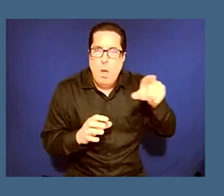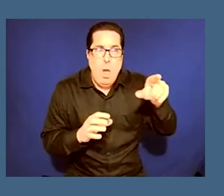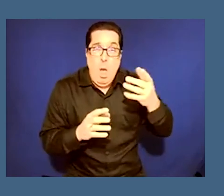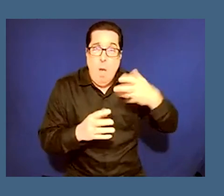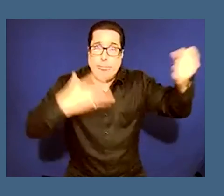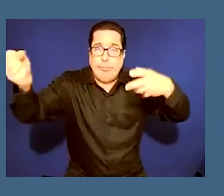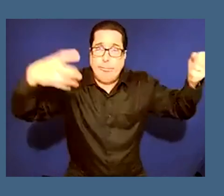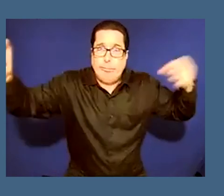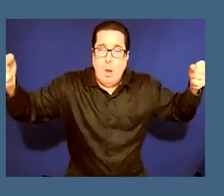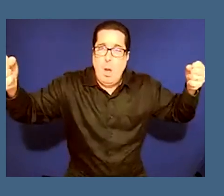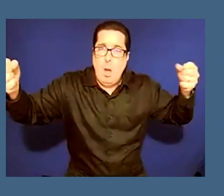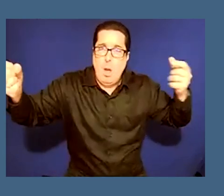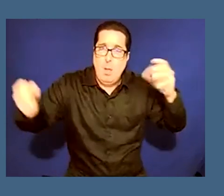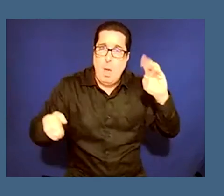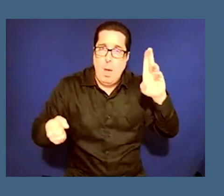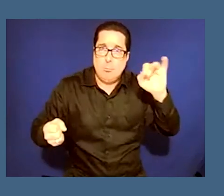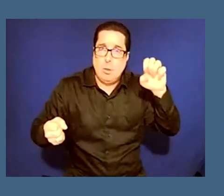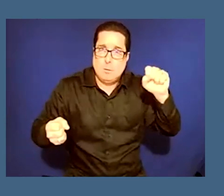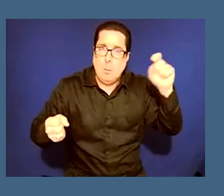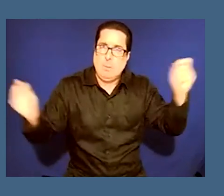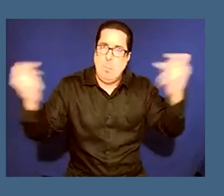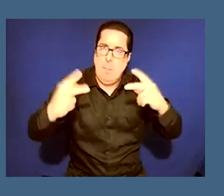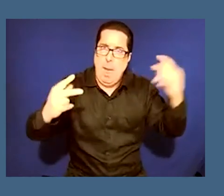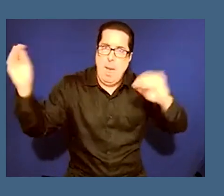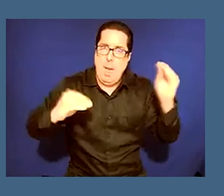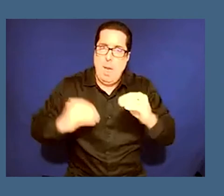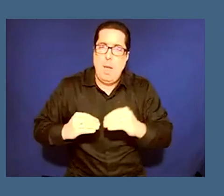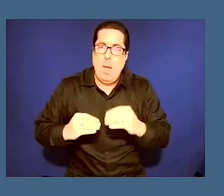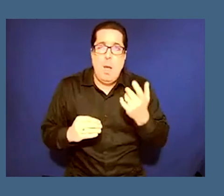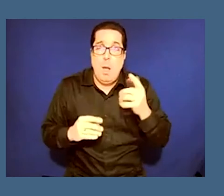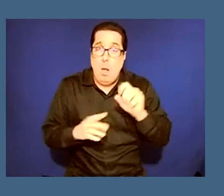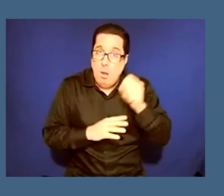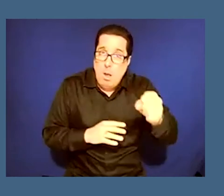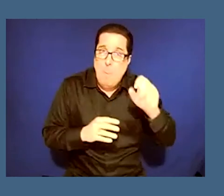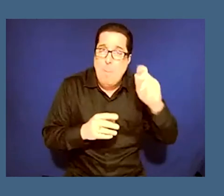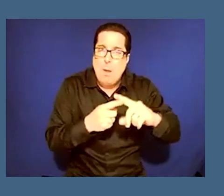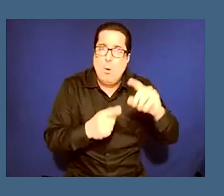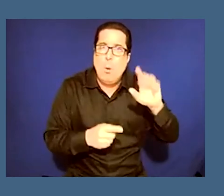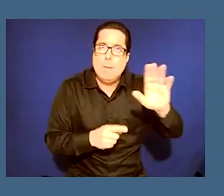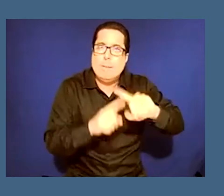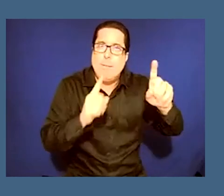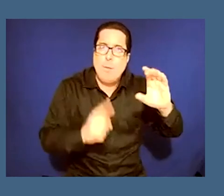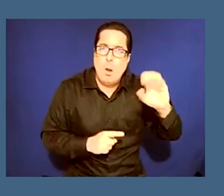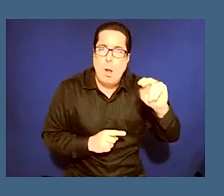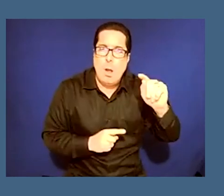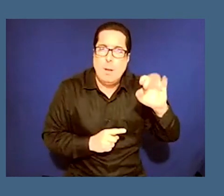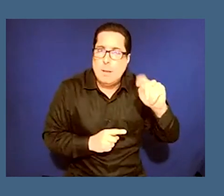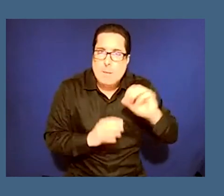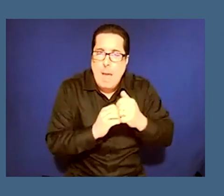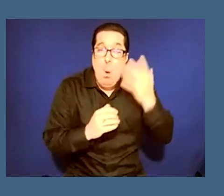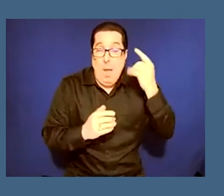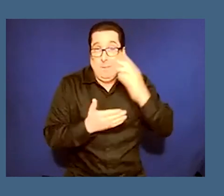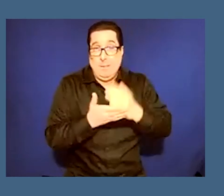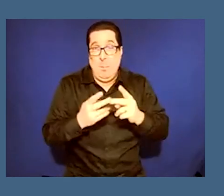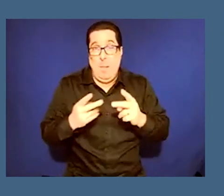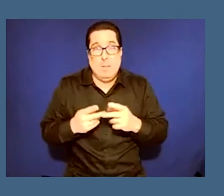whether they should be displayed in a different context who we can return objects to because in some cases we don't even necessarily have